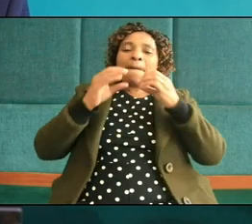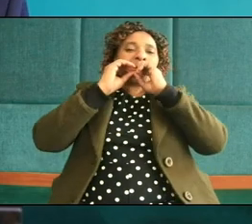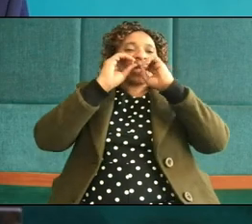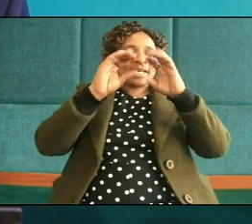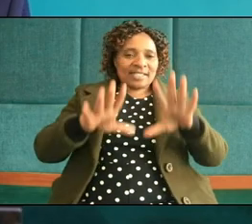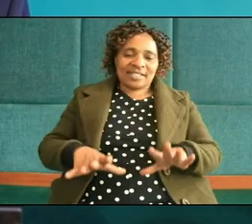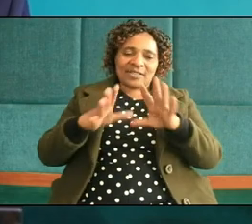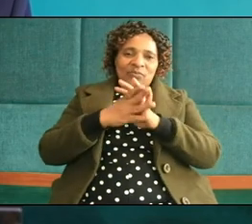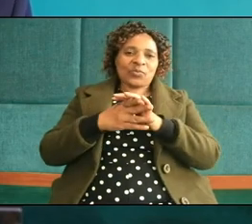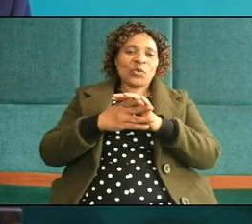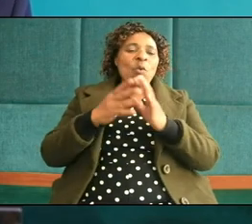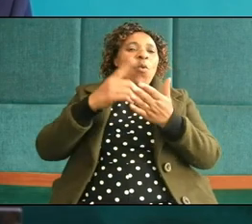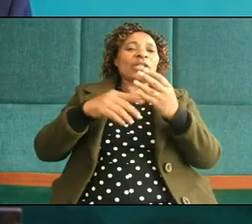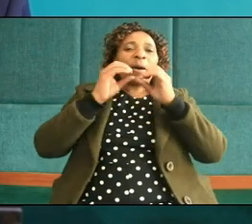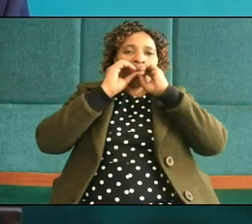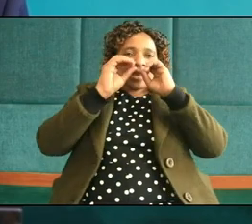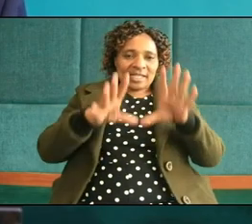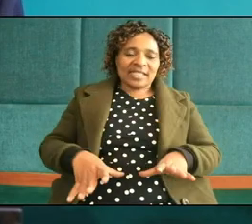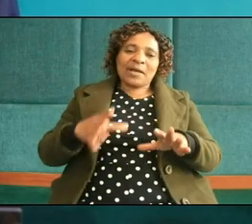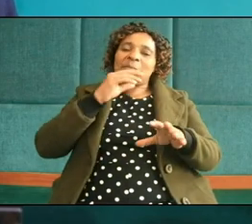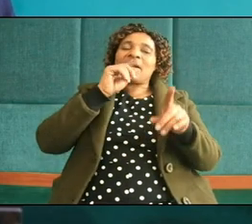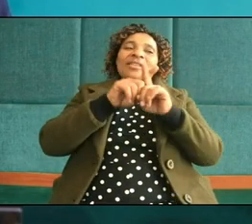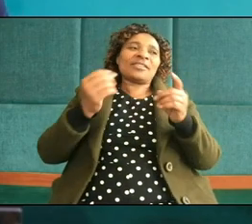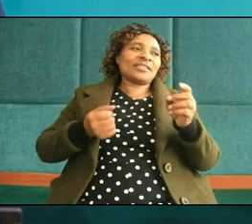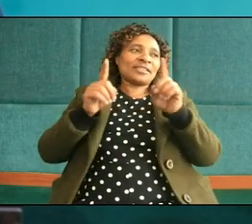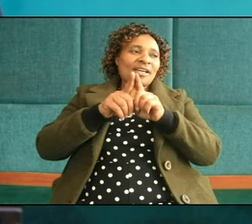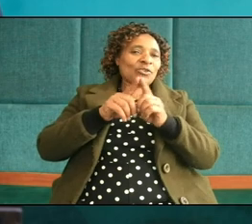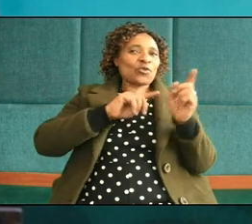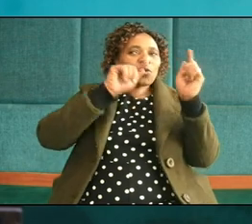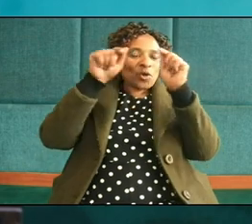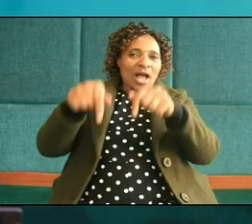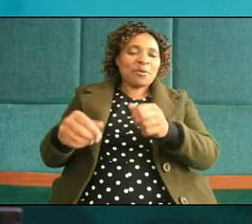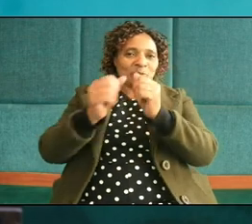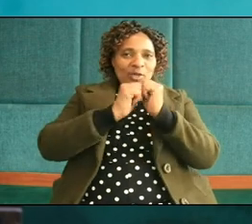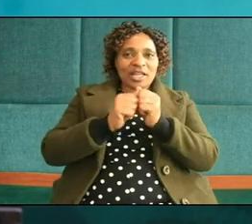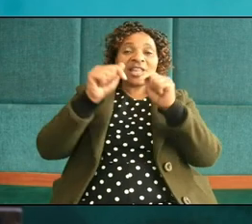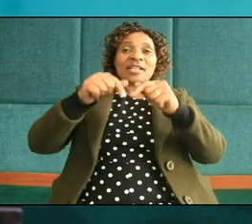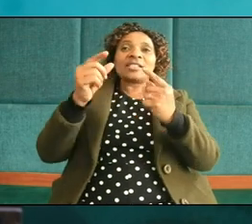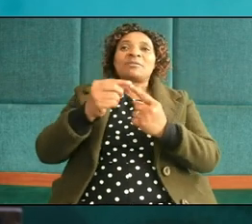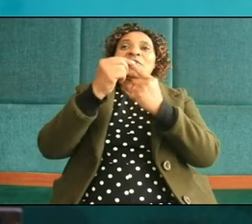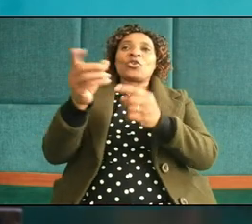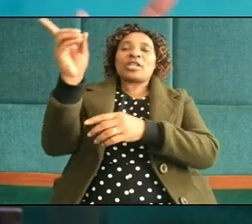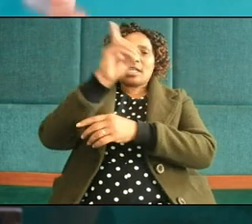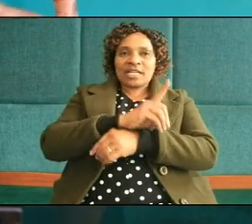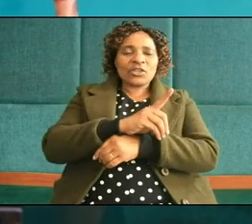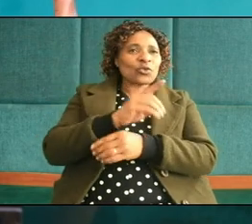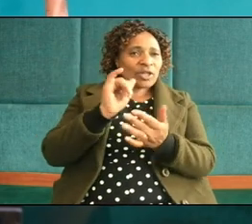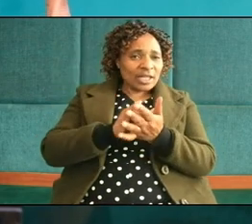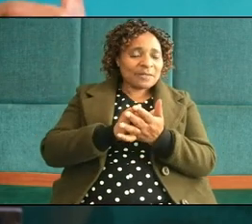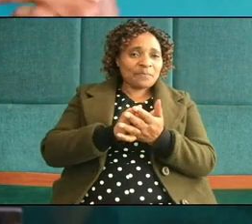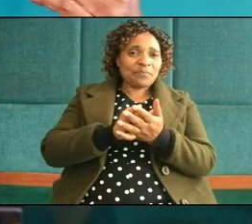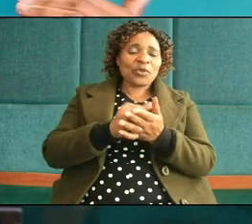what a blessing brothers and sisters to come together in this special day so that